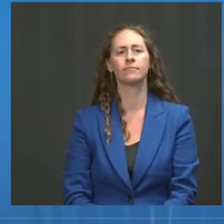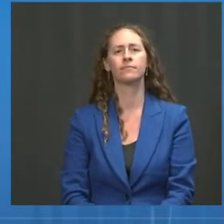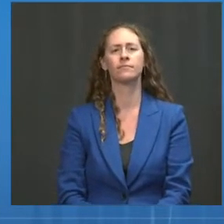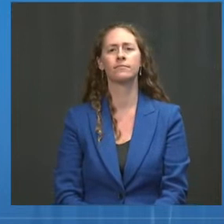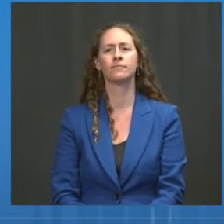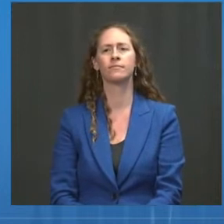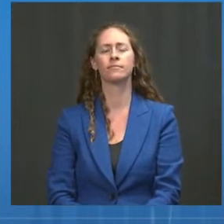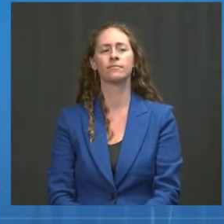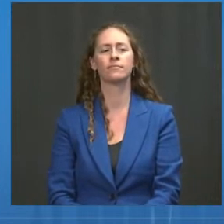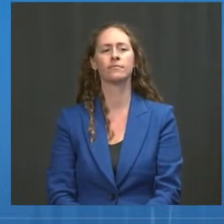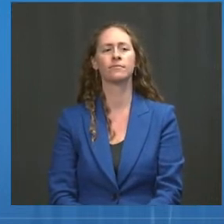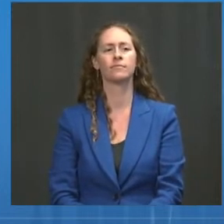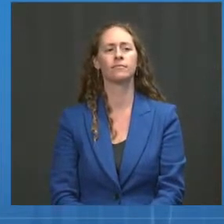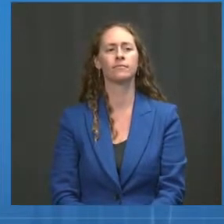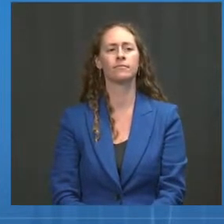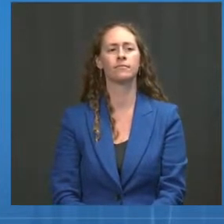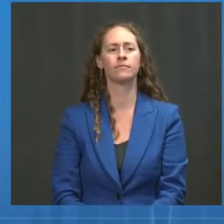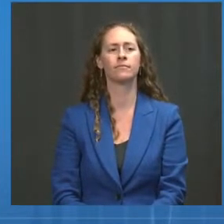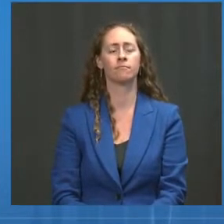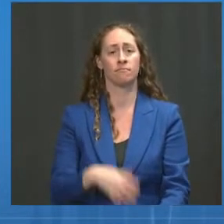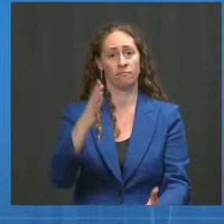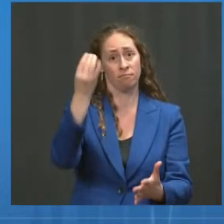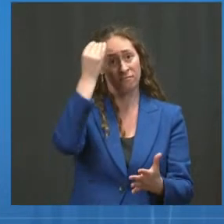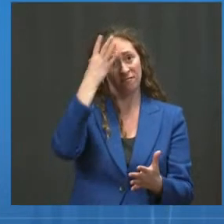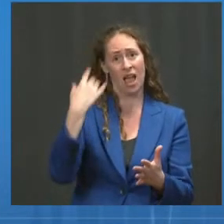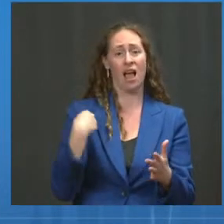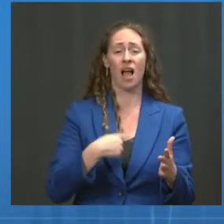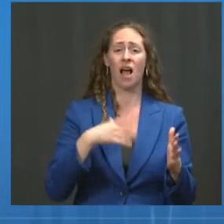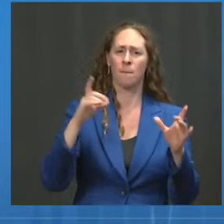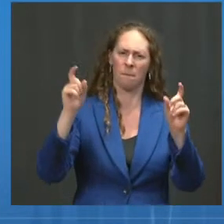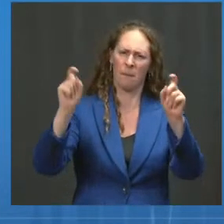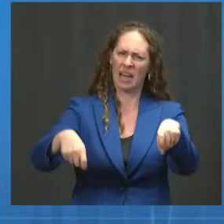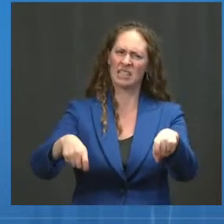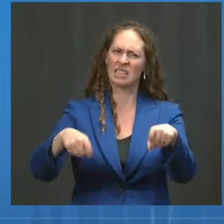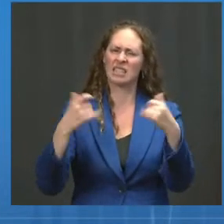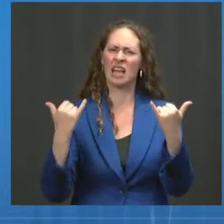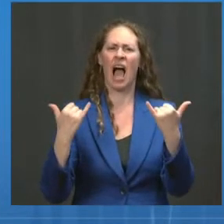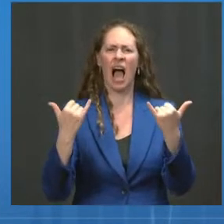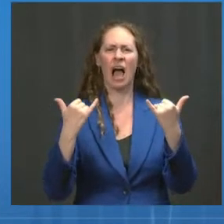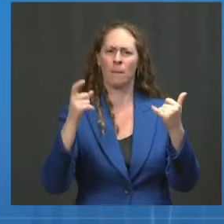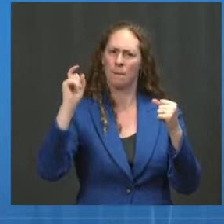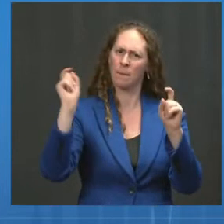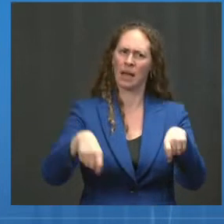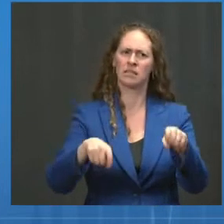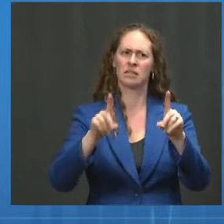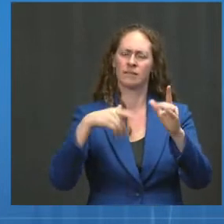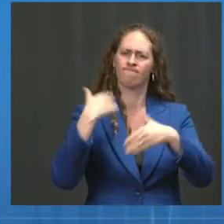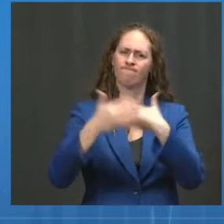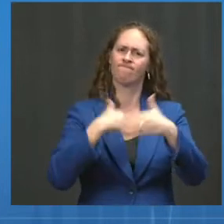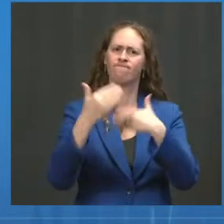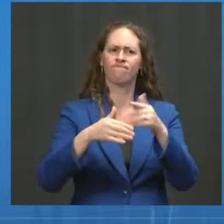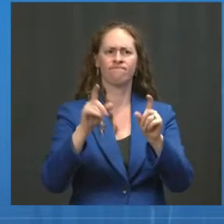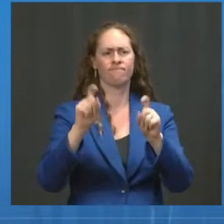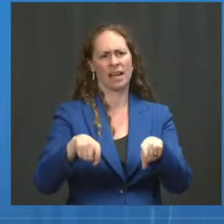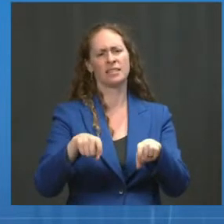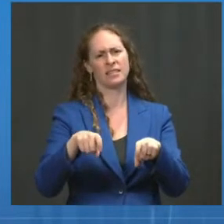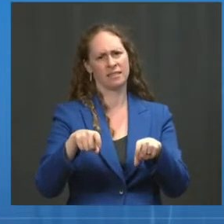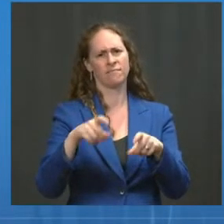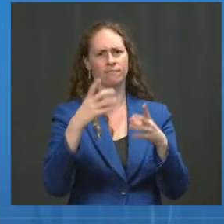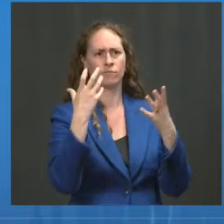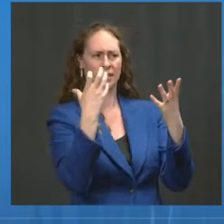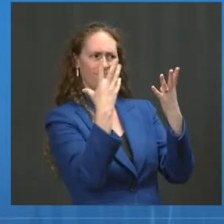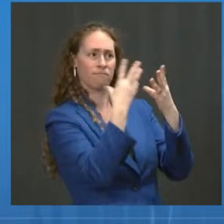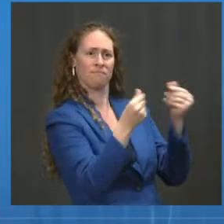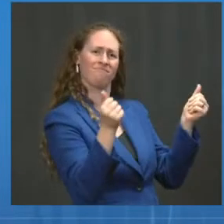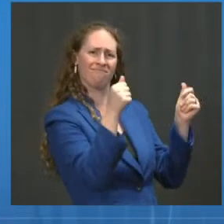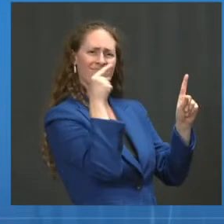we can and must do both at the same time because that's what it's going to take to end this pandemic and